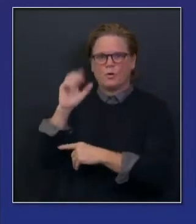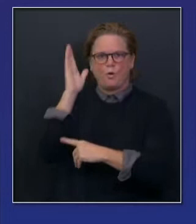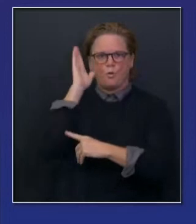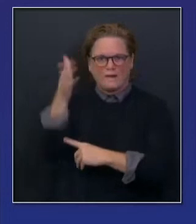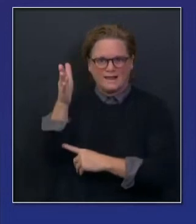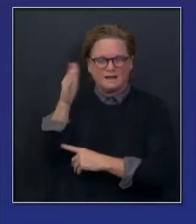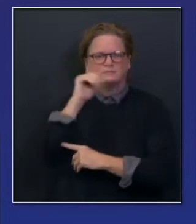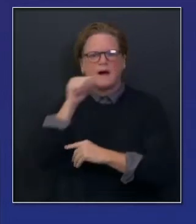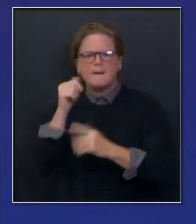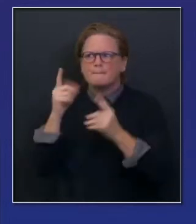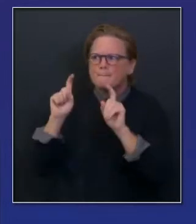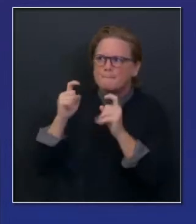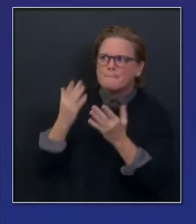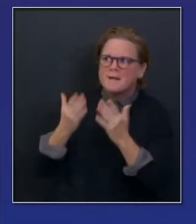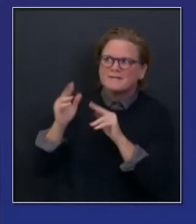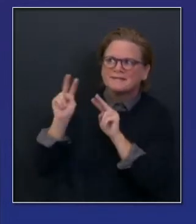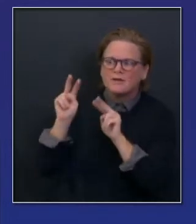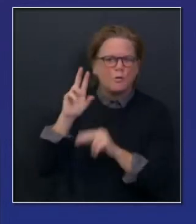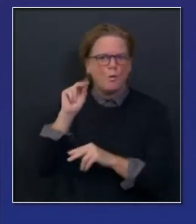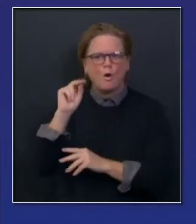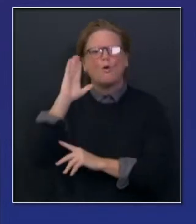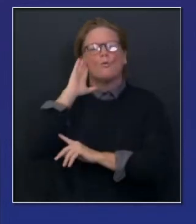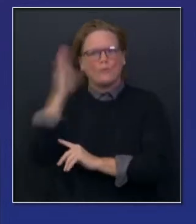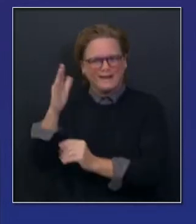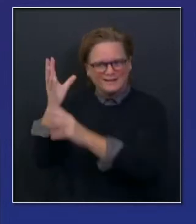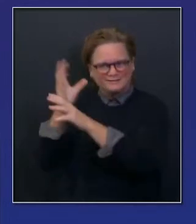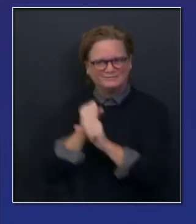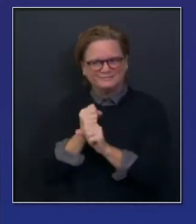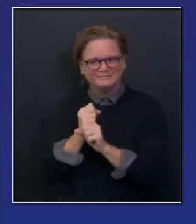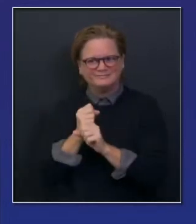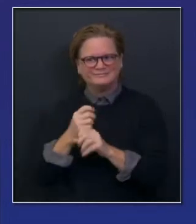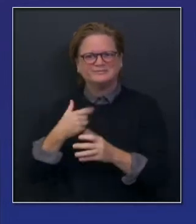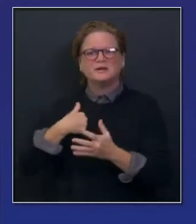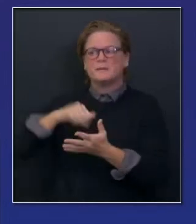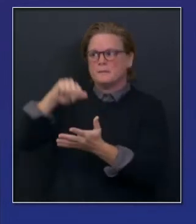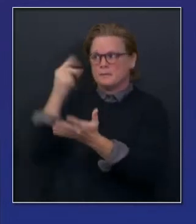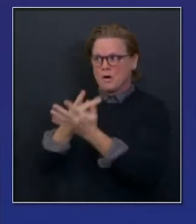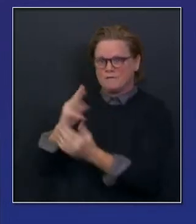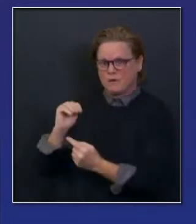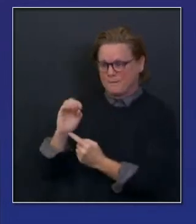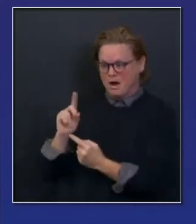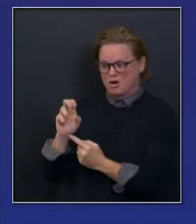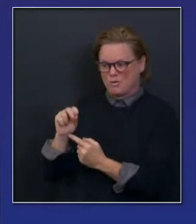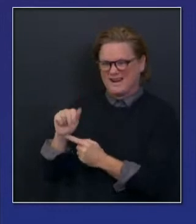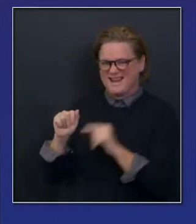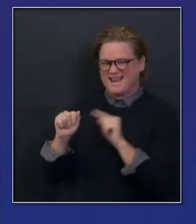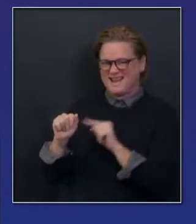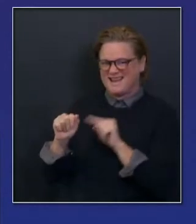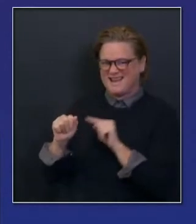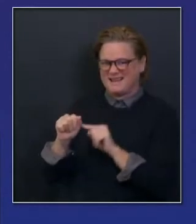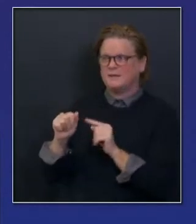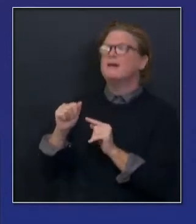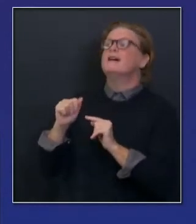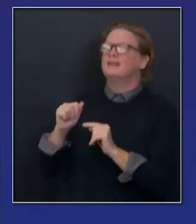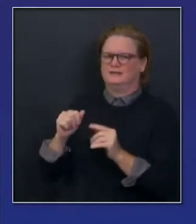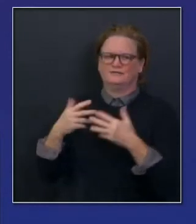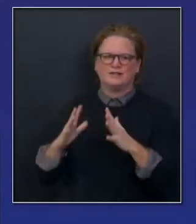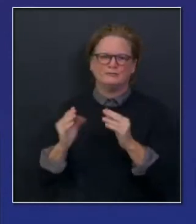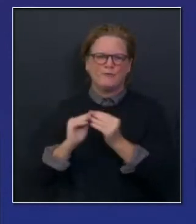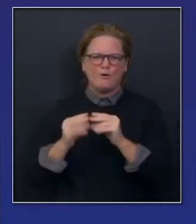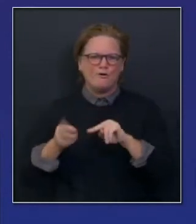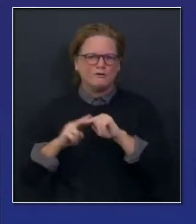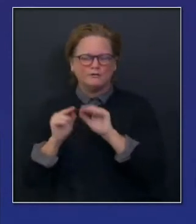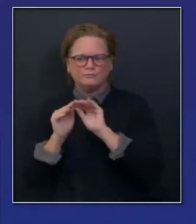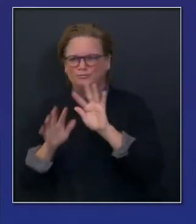Moderna gets the approval officially, and that can happen as early as this week as well, and those doses arriving next week. So it's